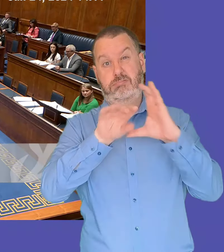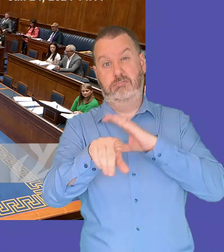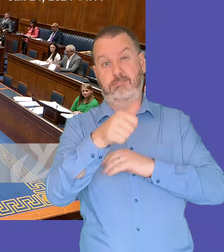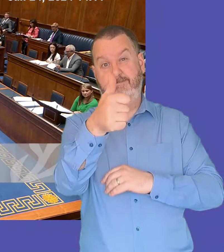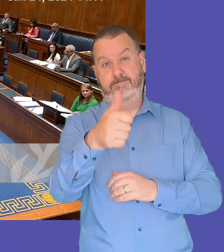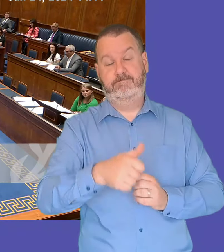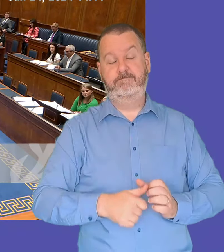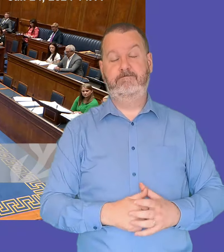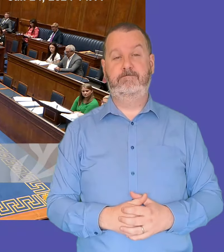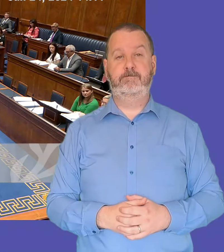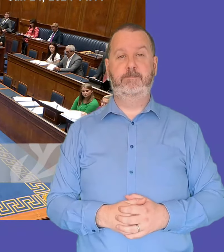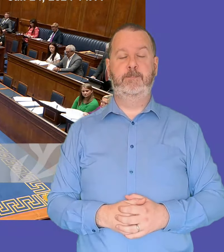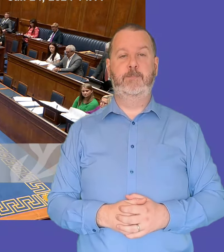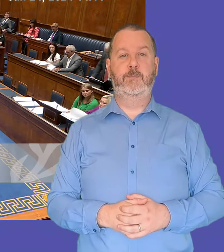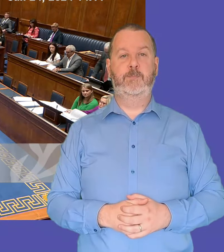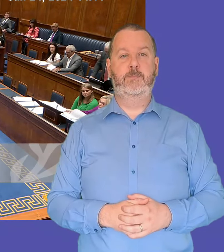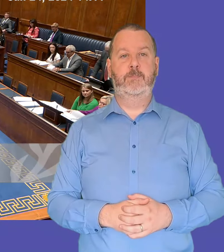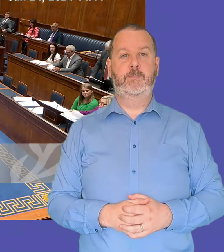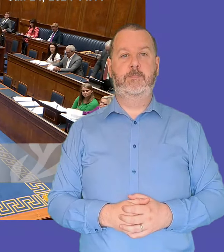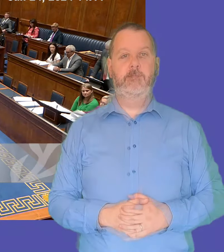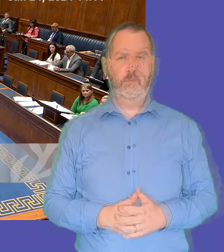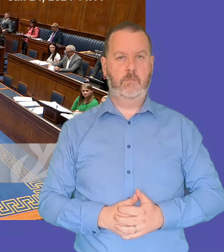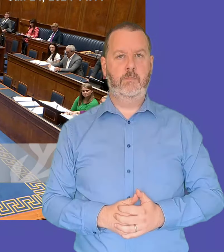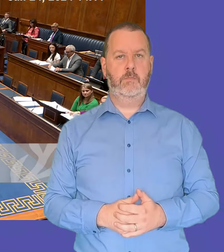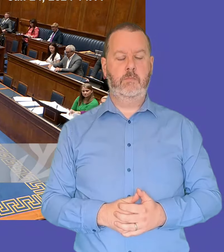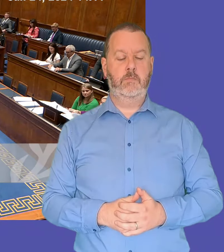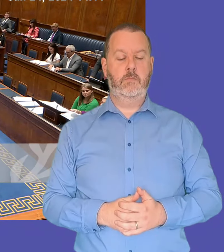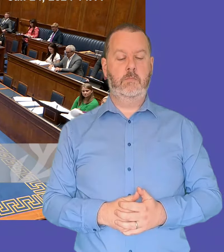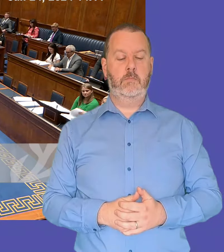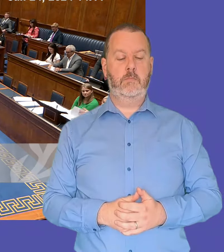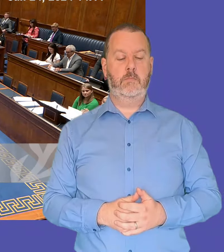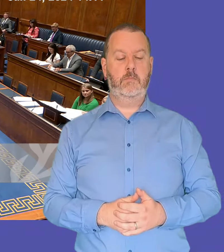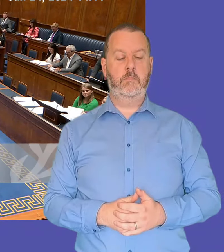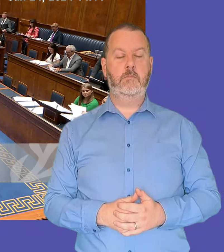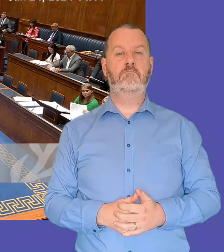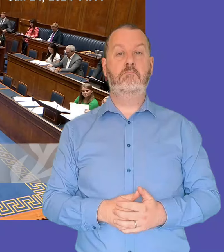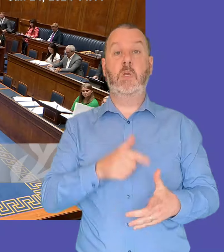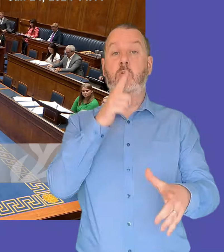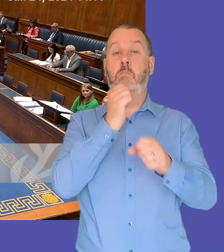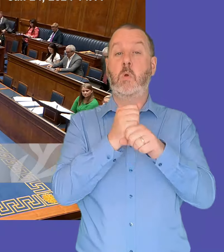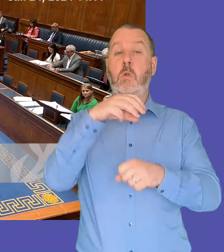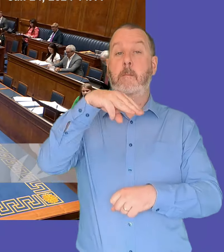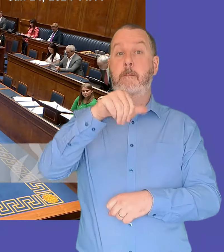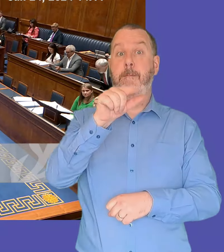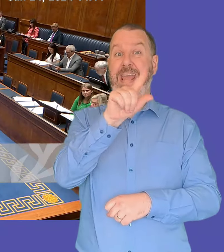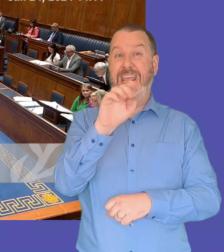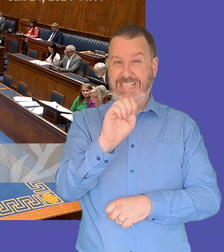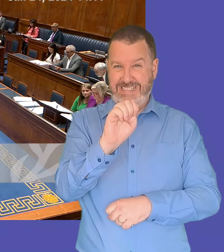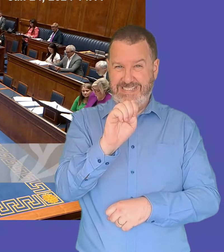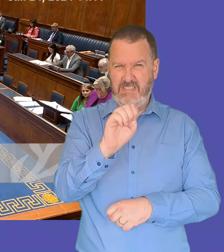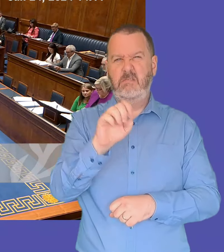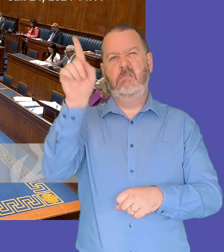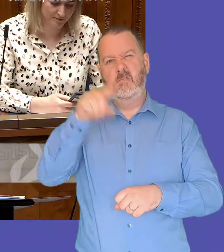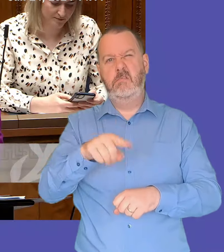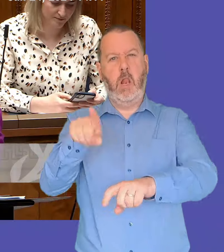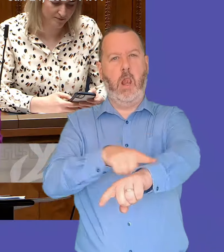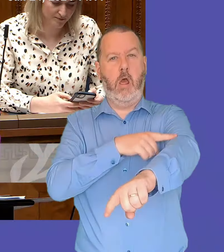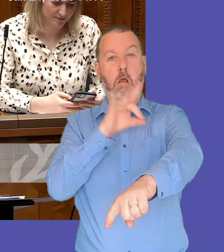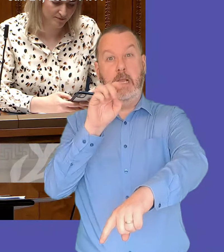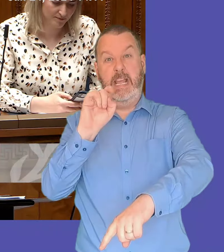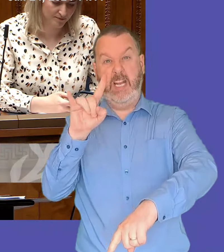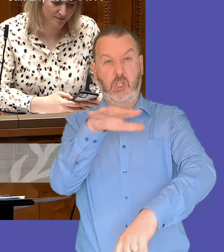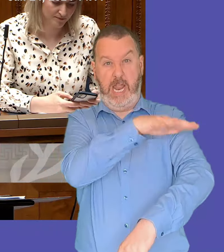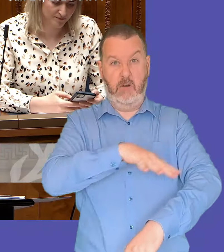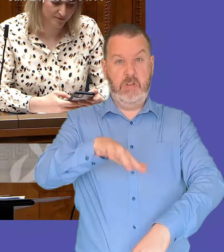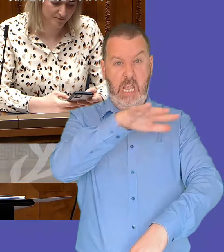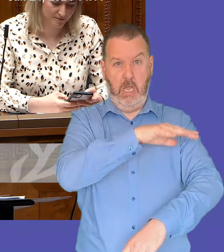first minister at